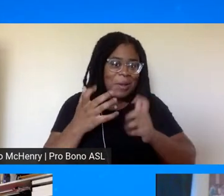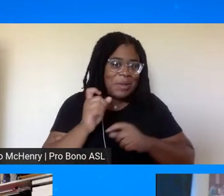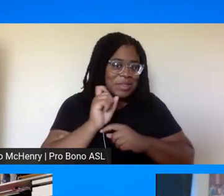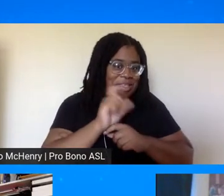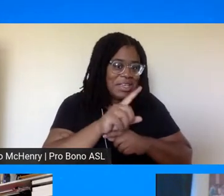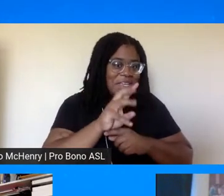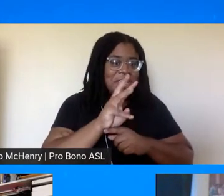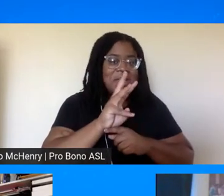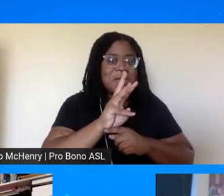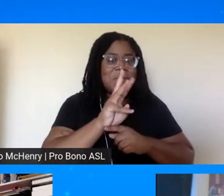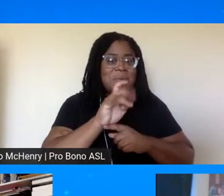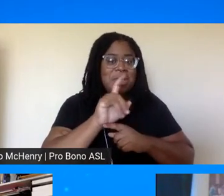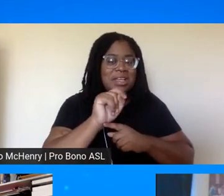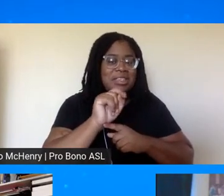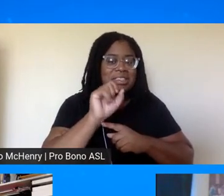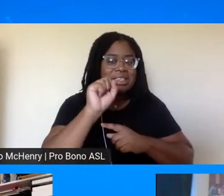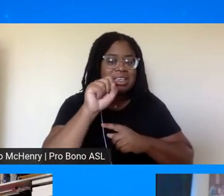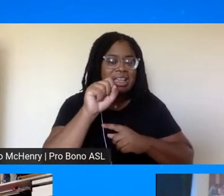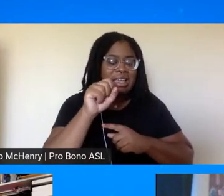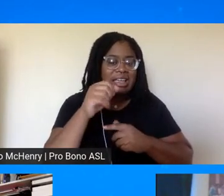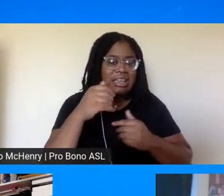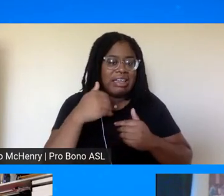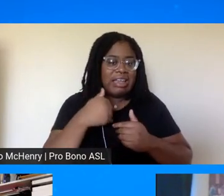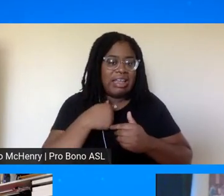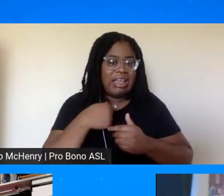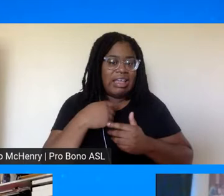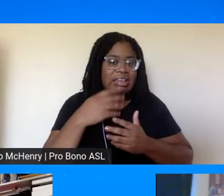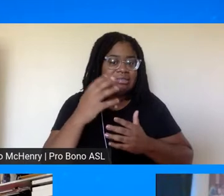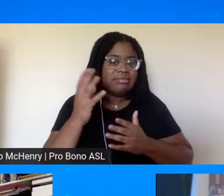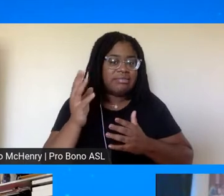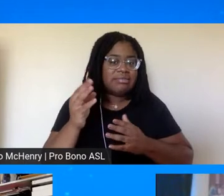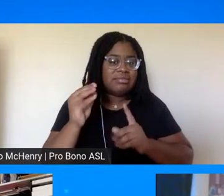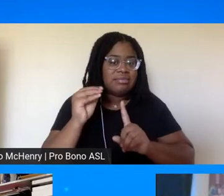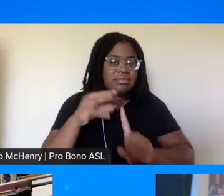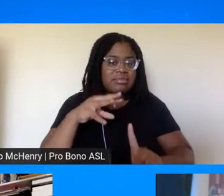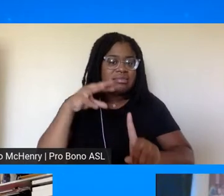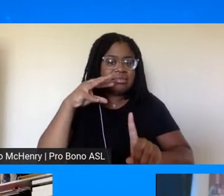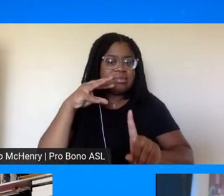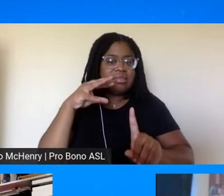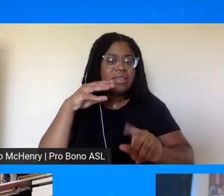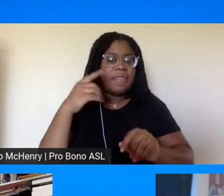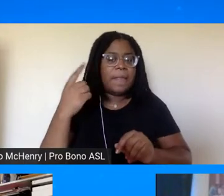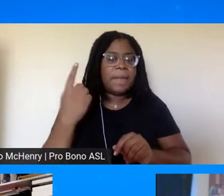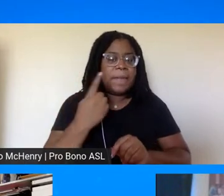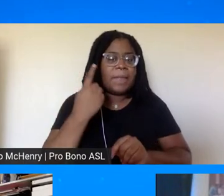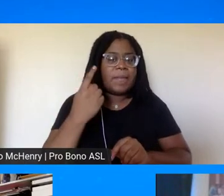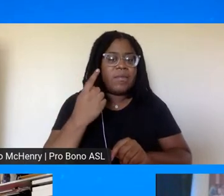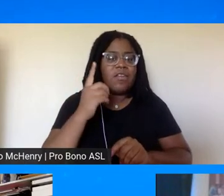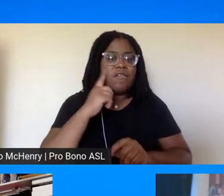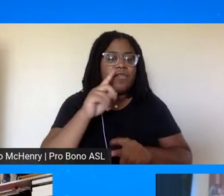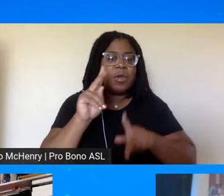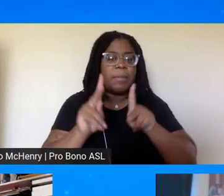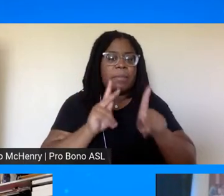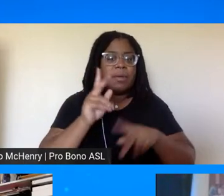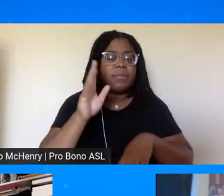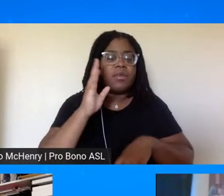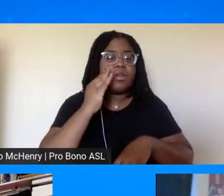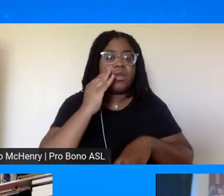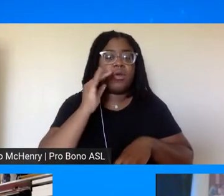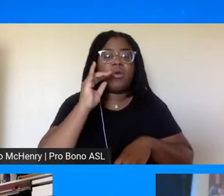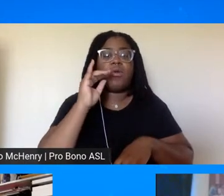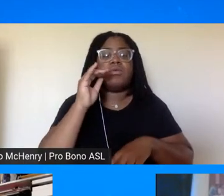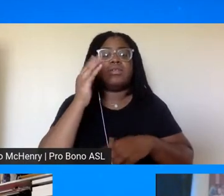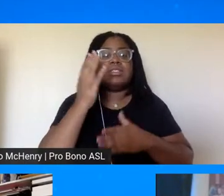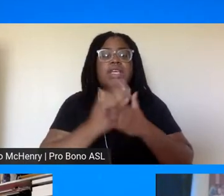we just kind of highlight i don't i don't know if we have anything to show with it but i think it's important uh for people to know some of the goals of the